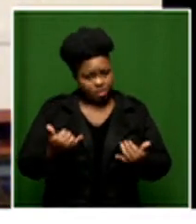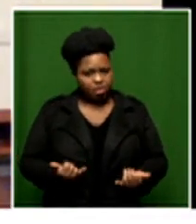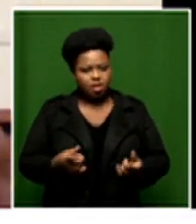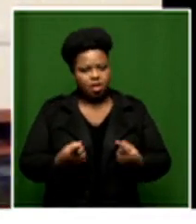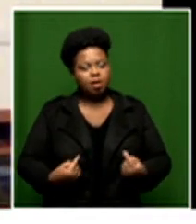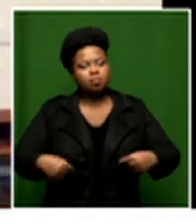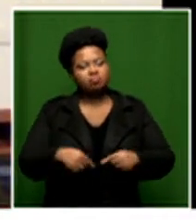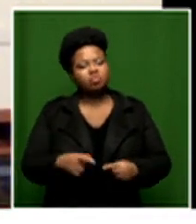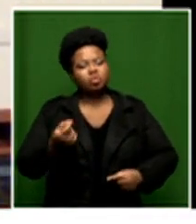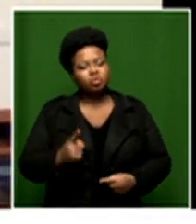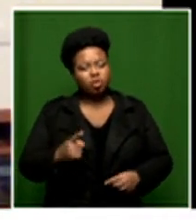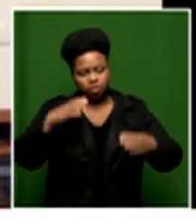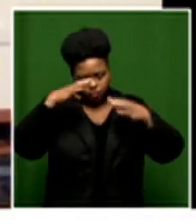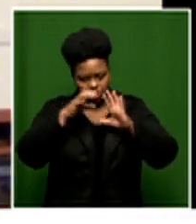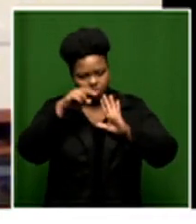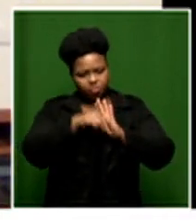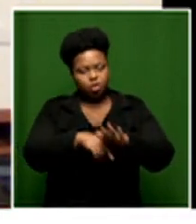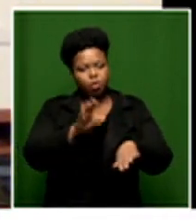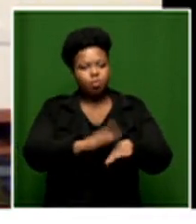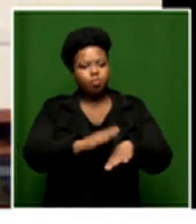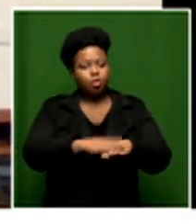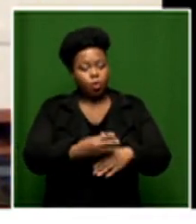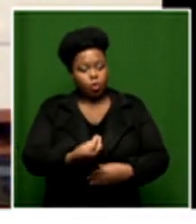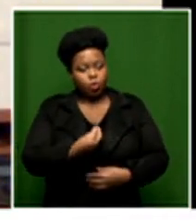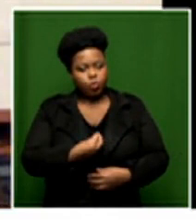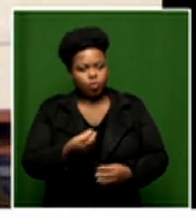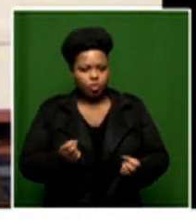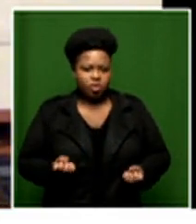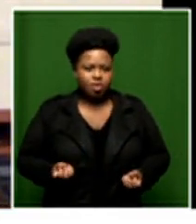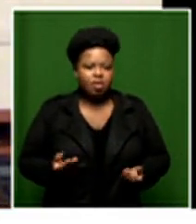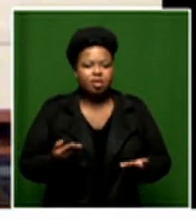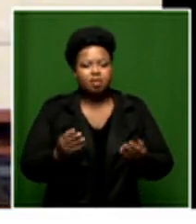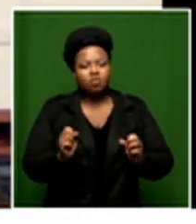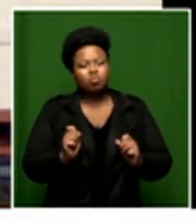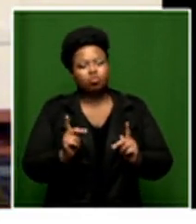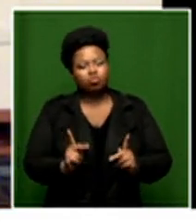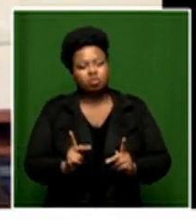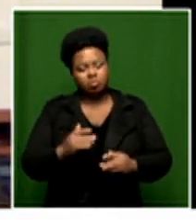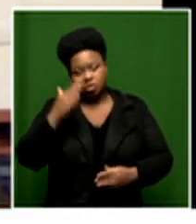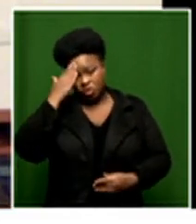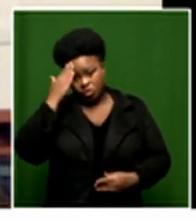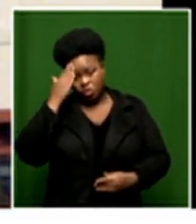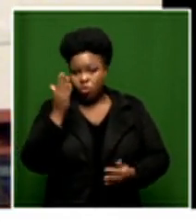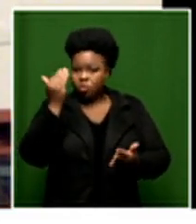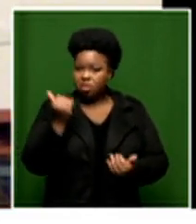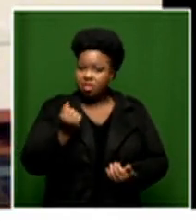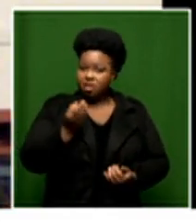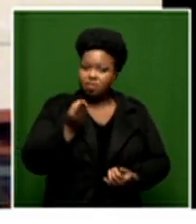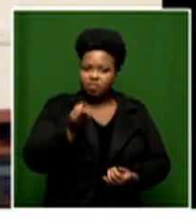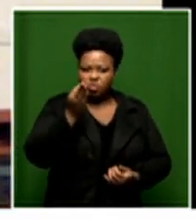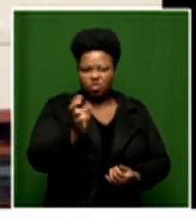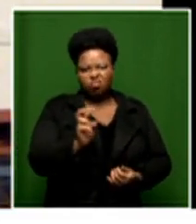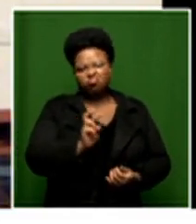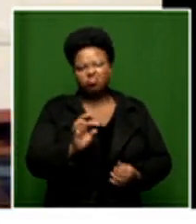now is really focus on on giving young people the opportunity to be more familiar with what the expectations will look like